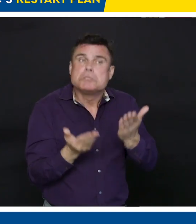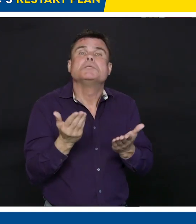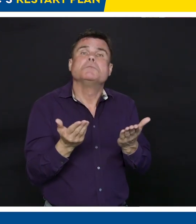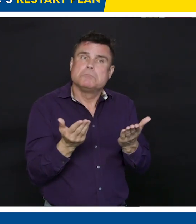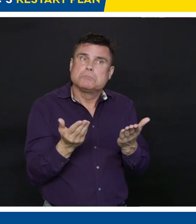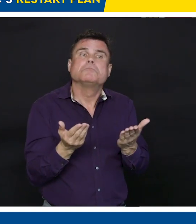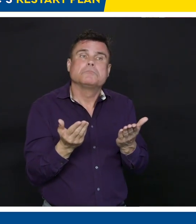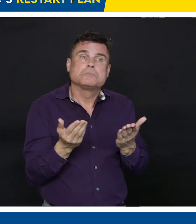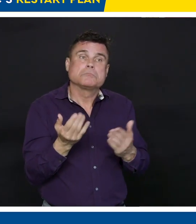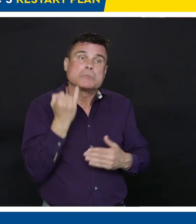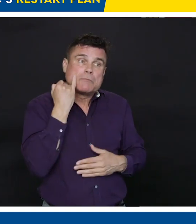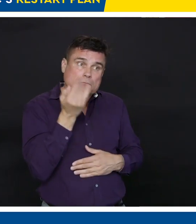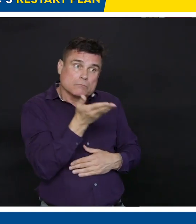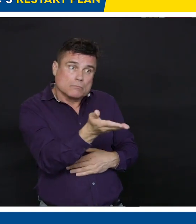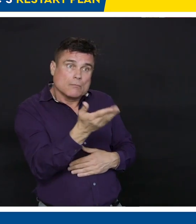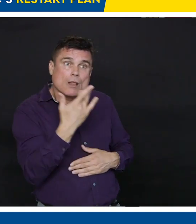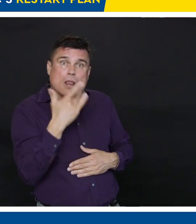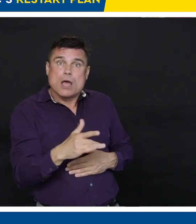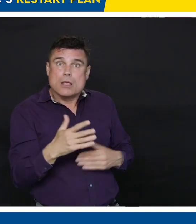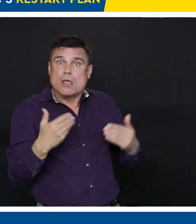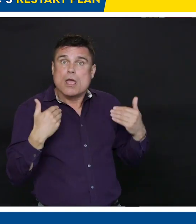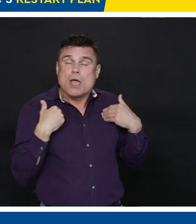owning a second property in British Columbia,